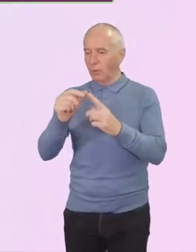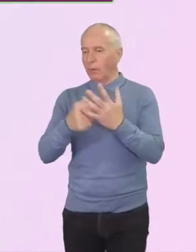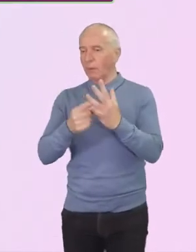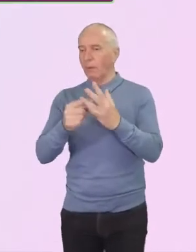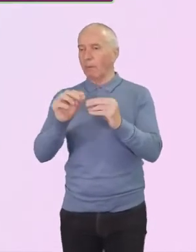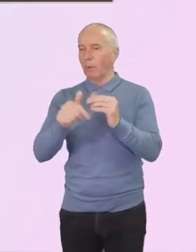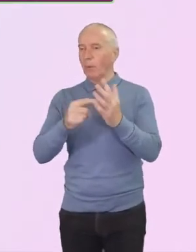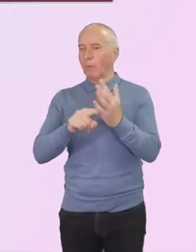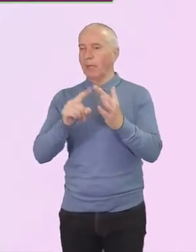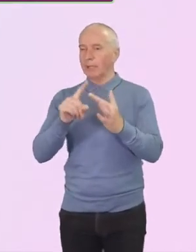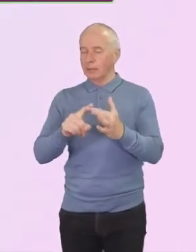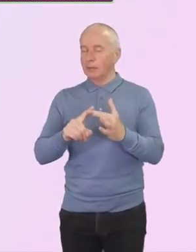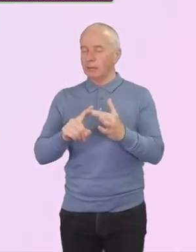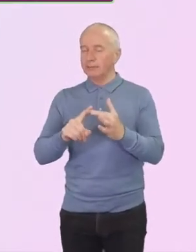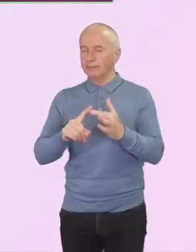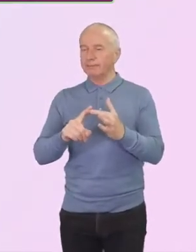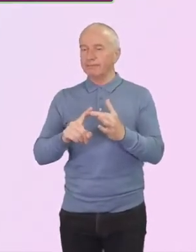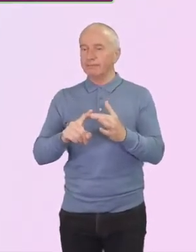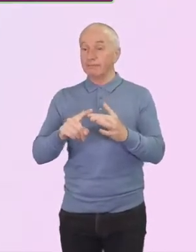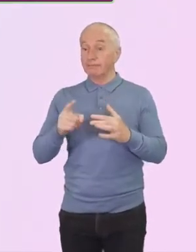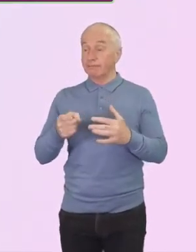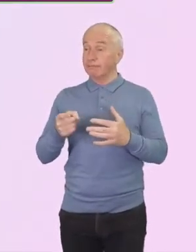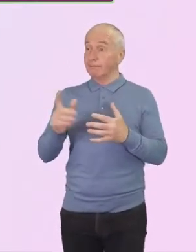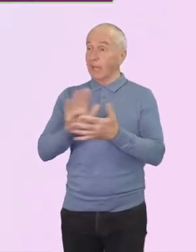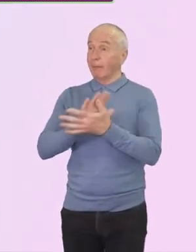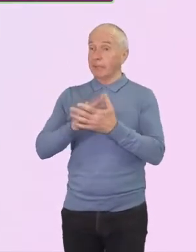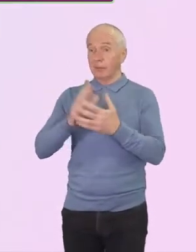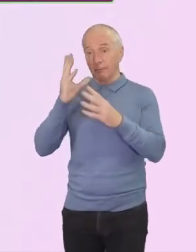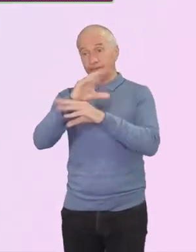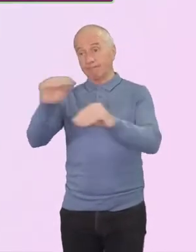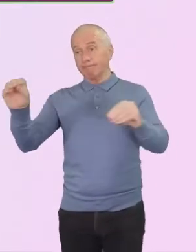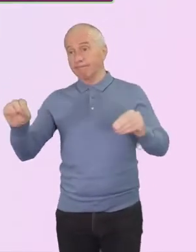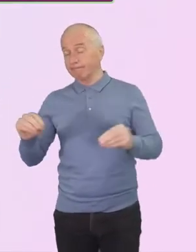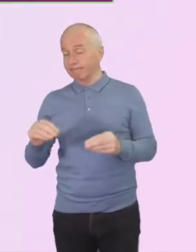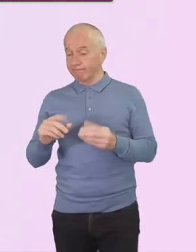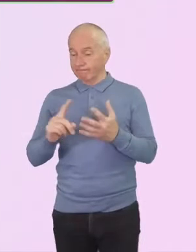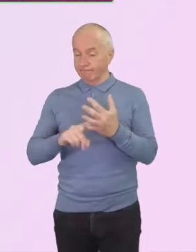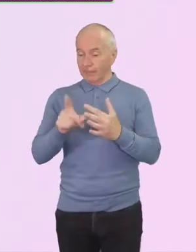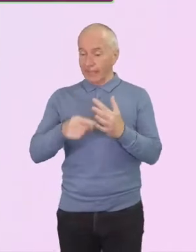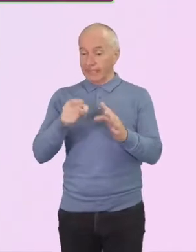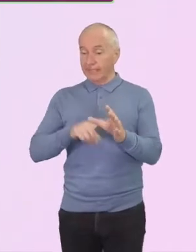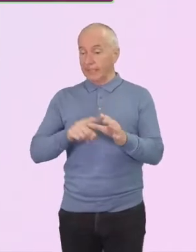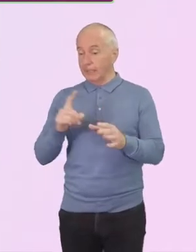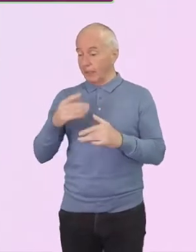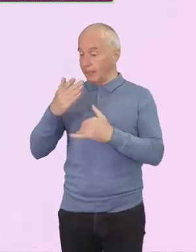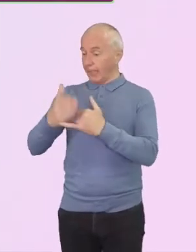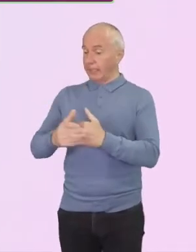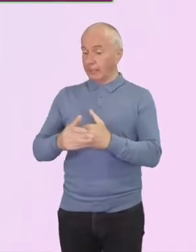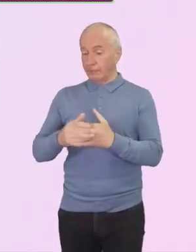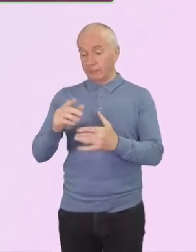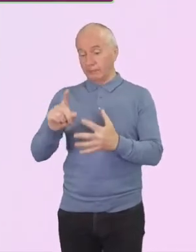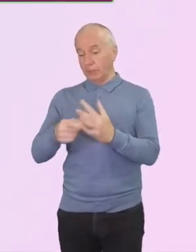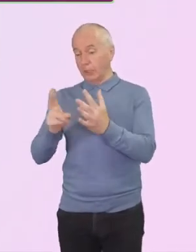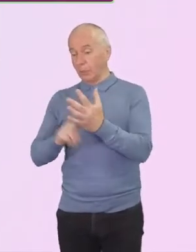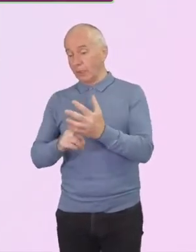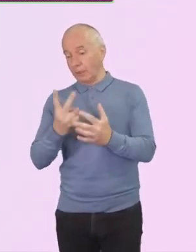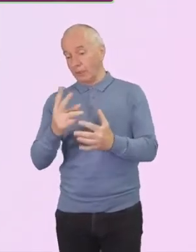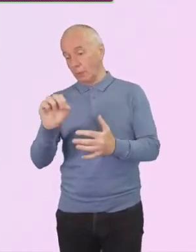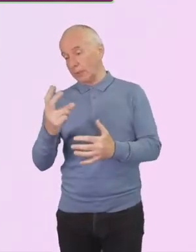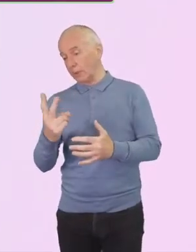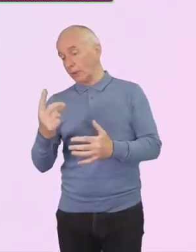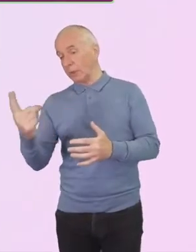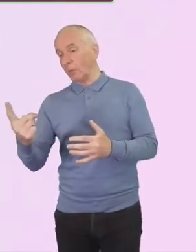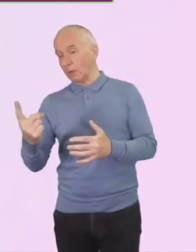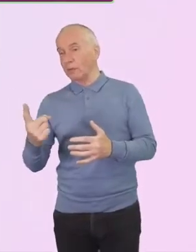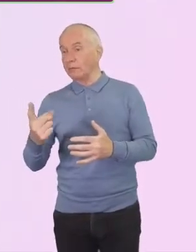I am pleased to report that we became aware of a legacy at the end of January 2021, which means we have